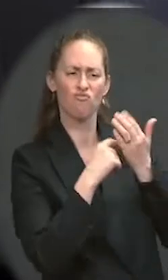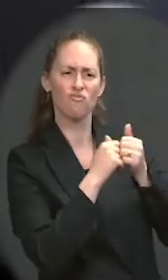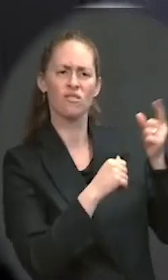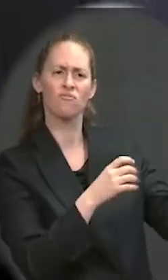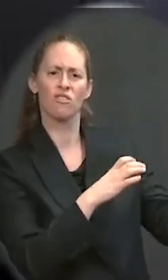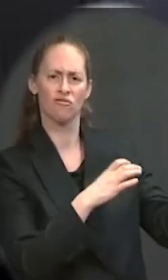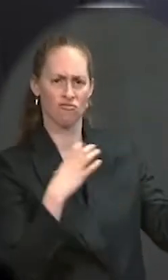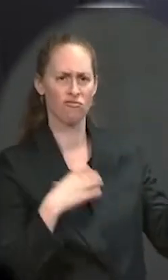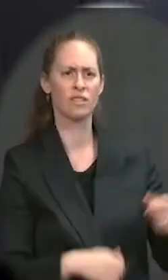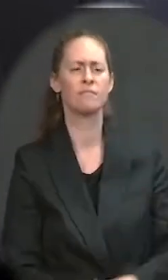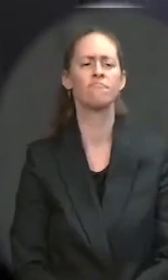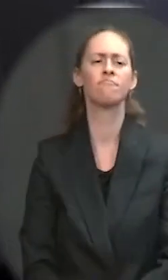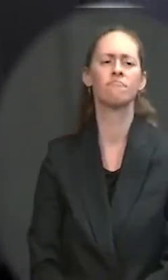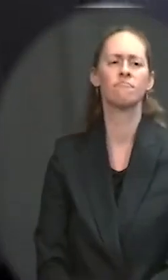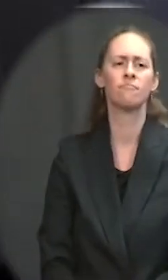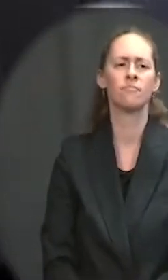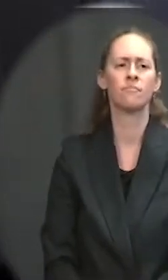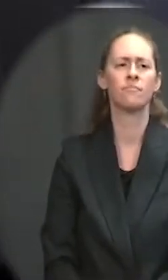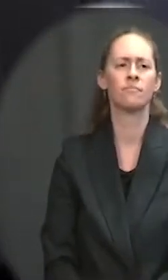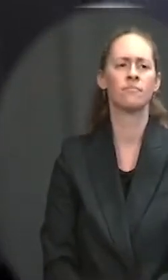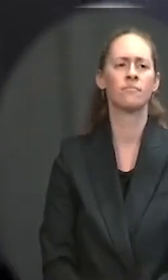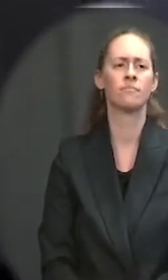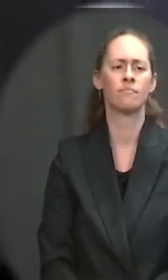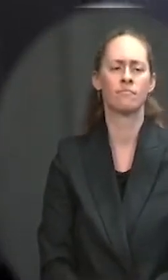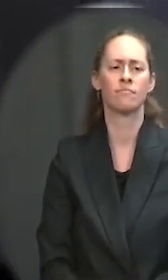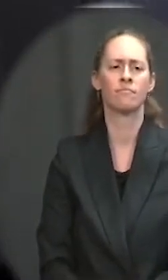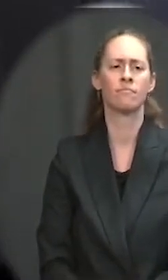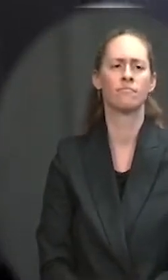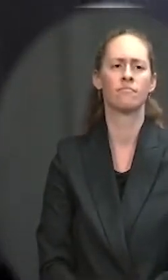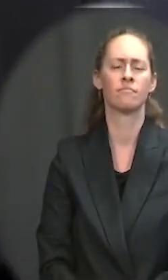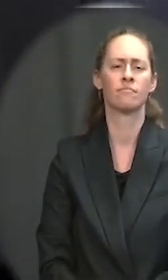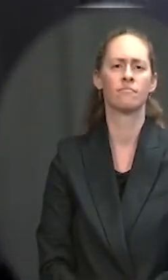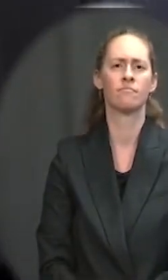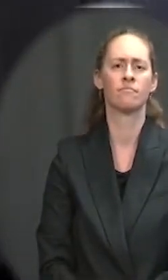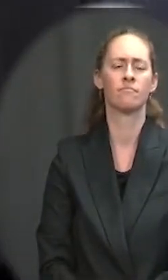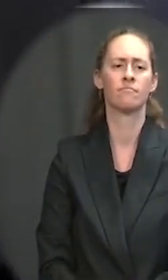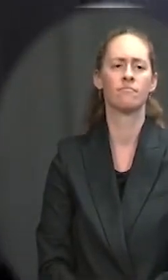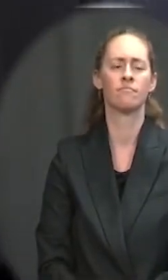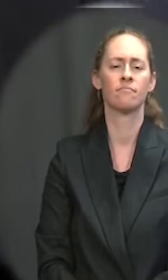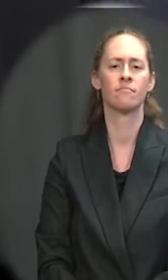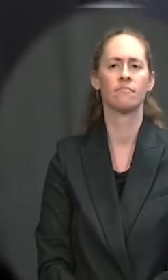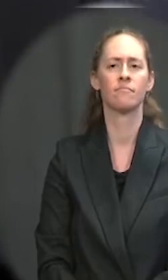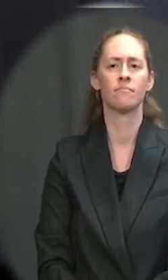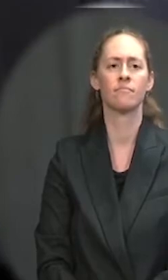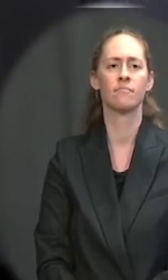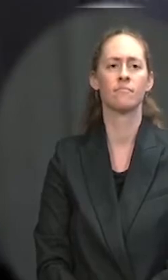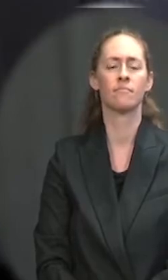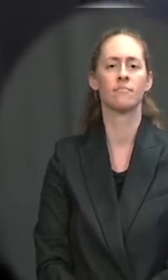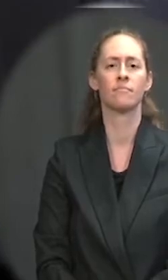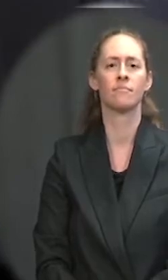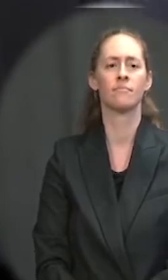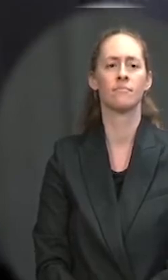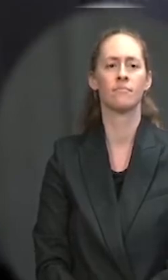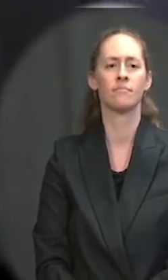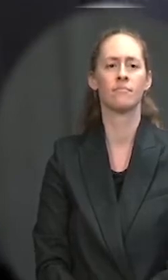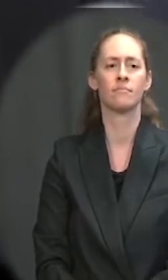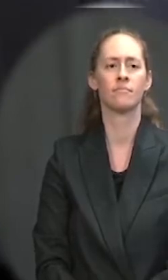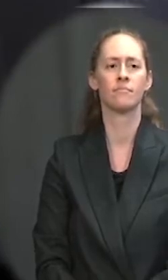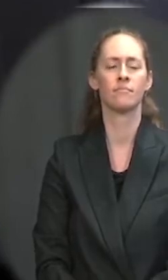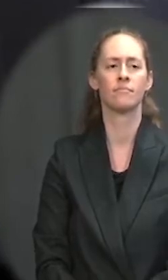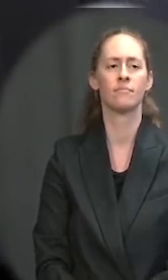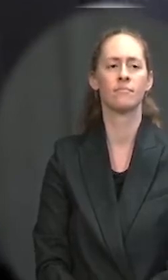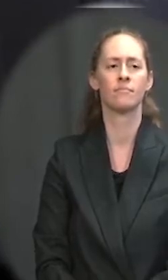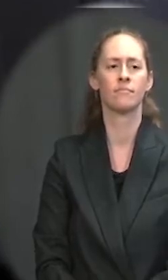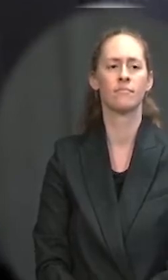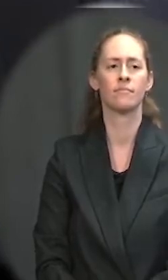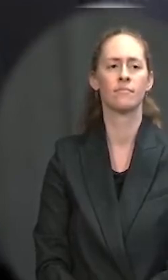about how the president last summer expressed his favor for waiving these so countries would be able to mass produce these vaccines once